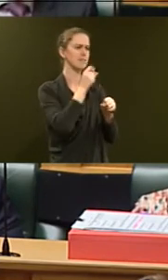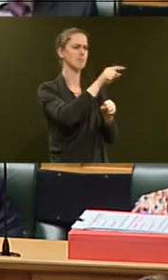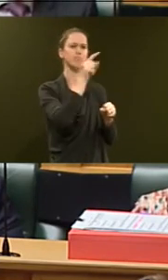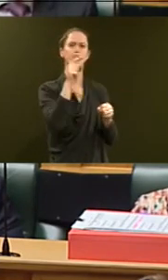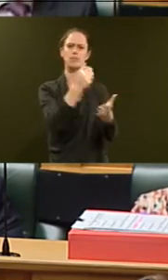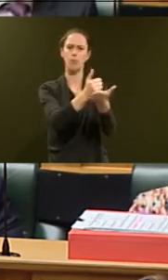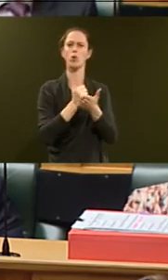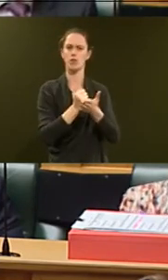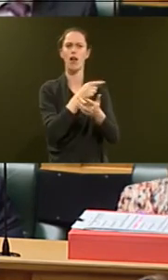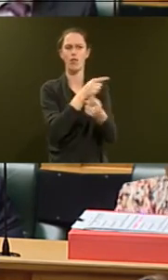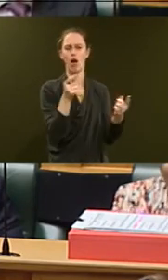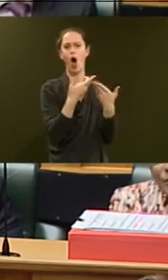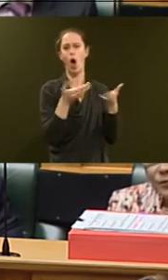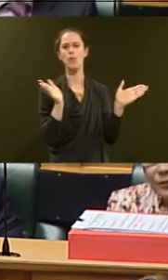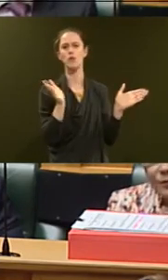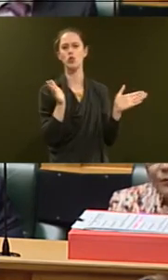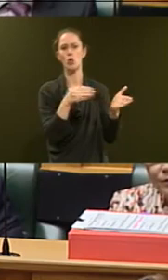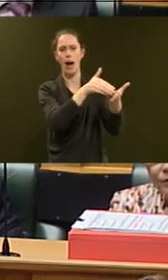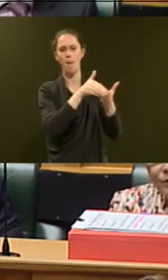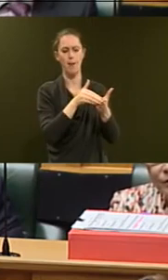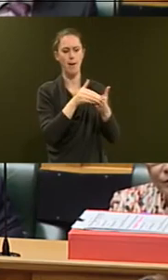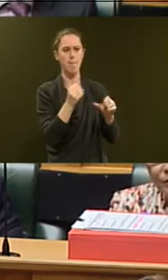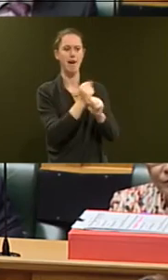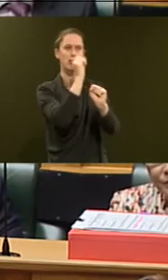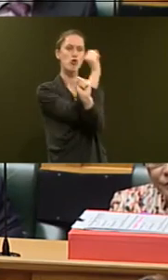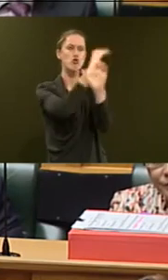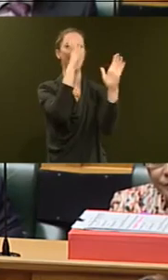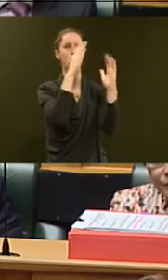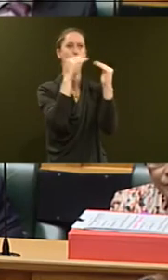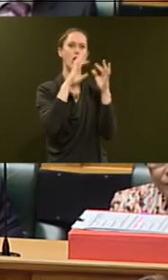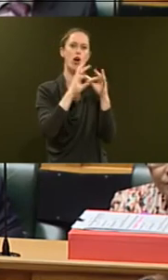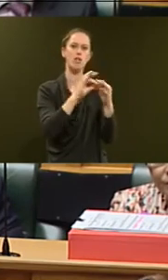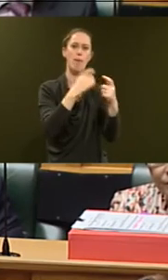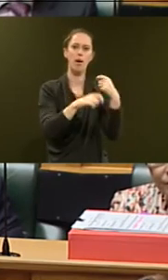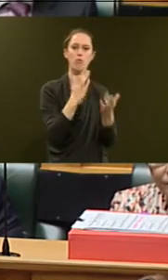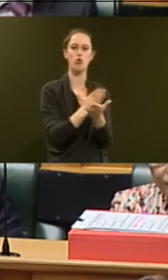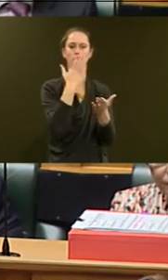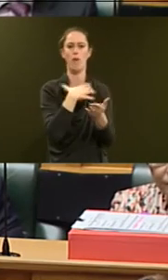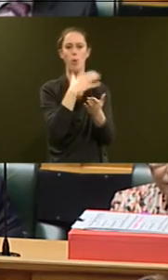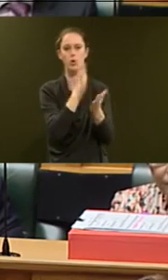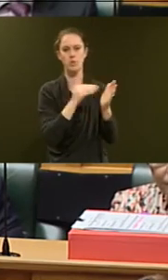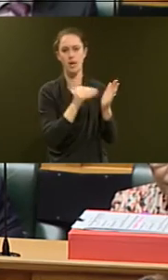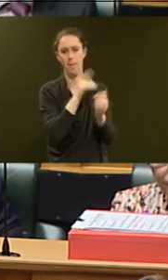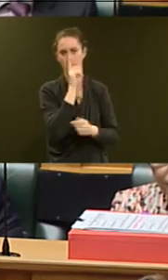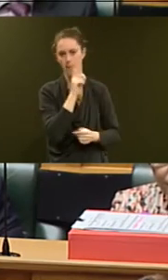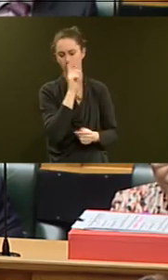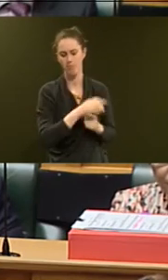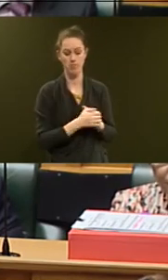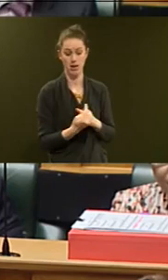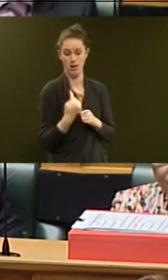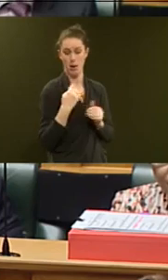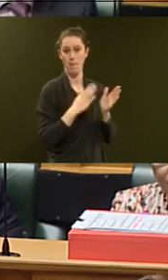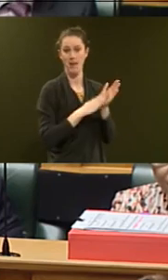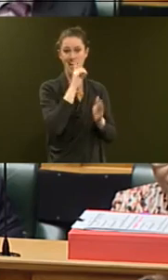KiwiBuild and have been willing and open to help make the dream of home ownership come true for more New Zealanders. On Monday,